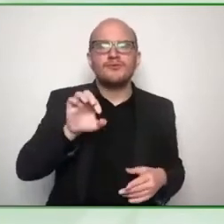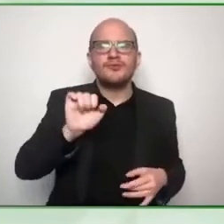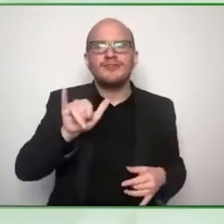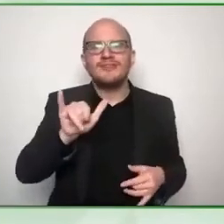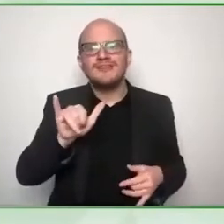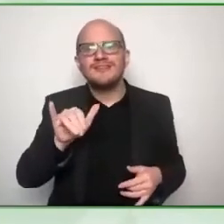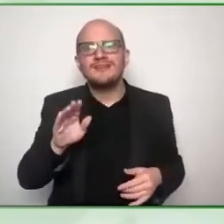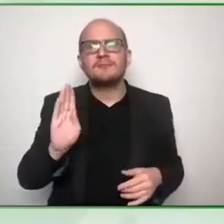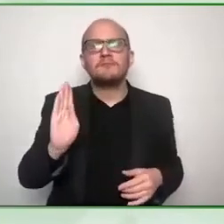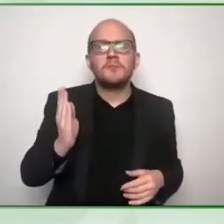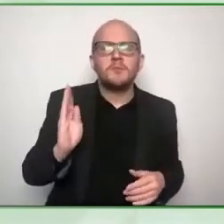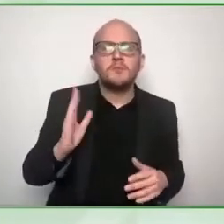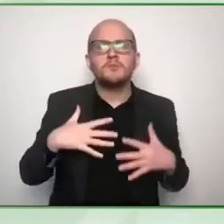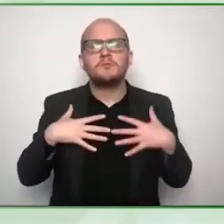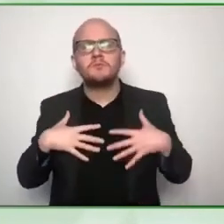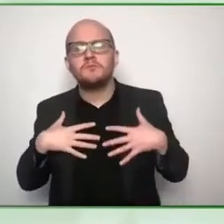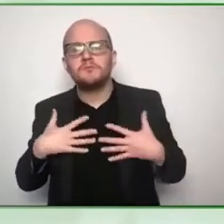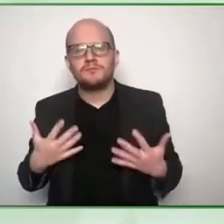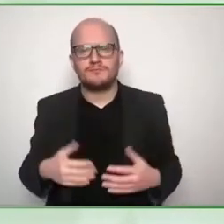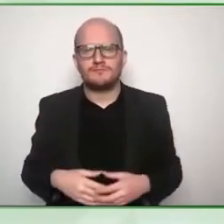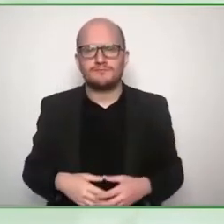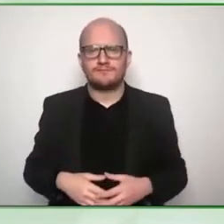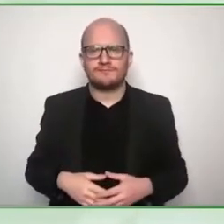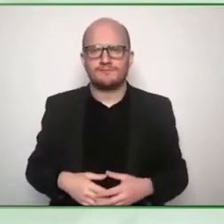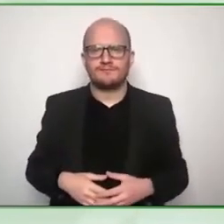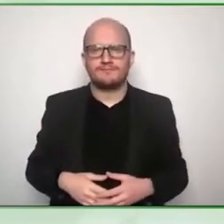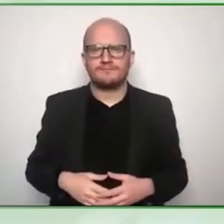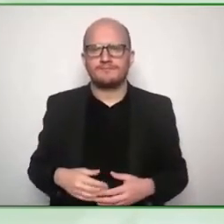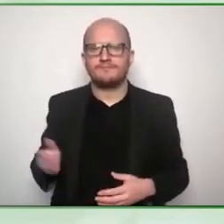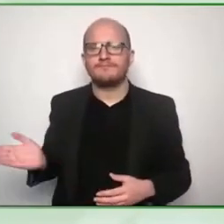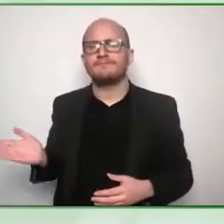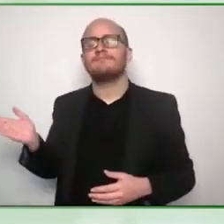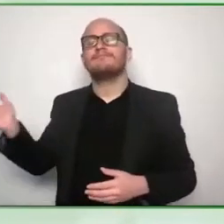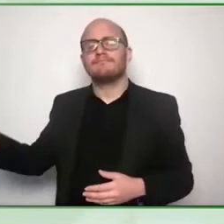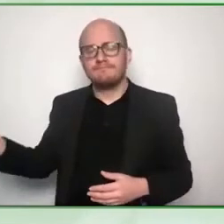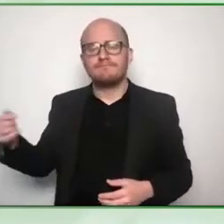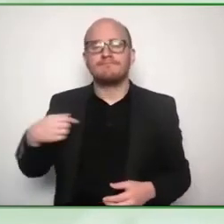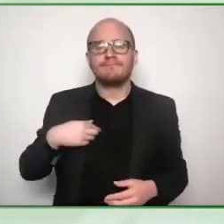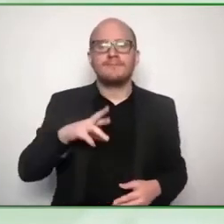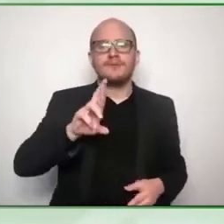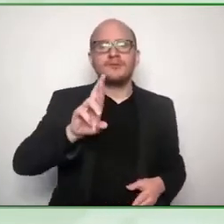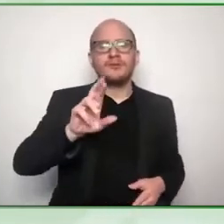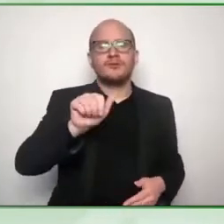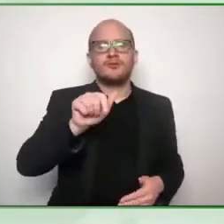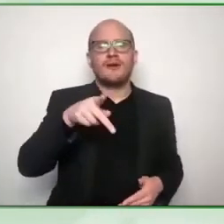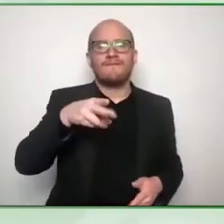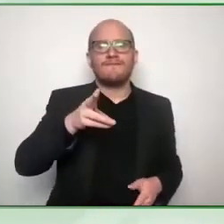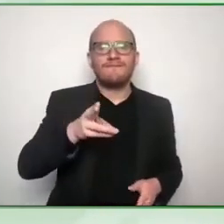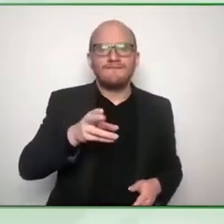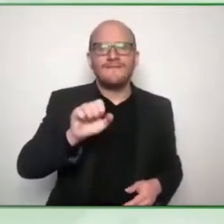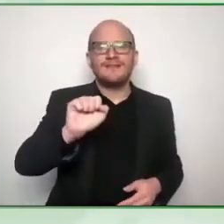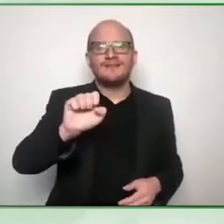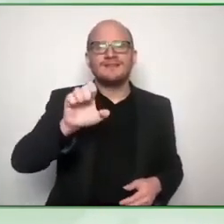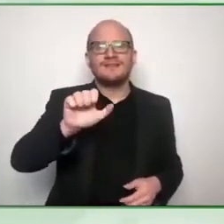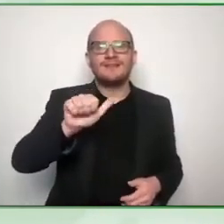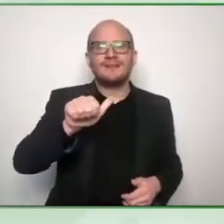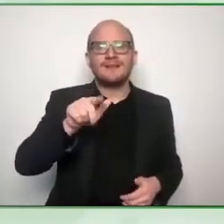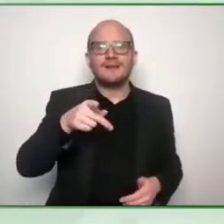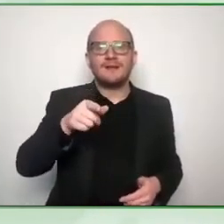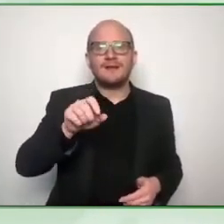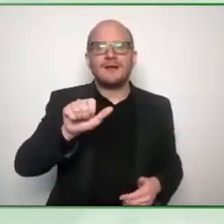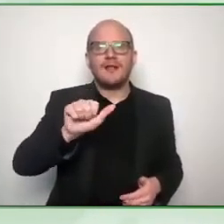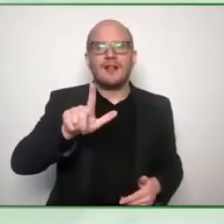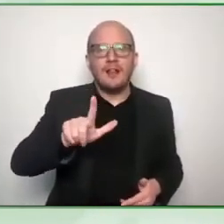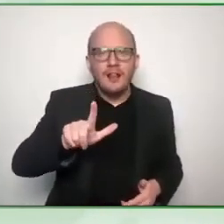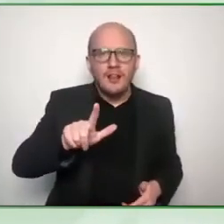right and i'm raf siegel i'm the senior technical uh consultant